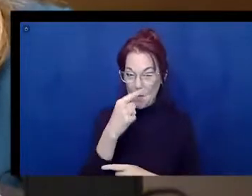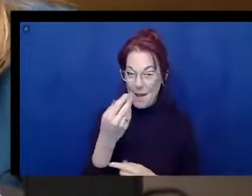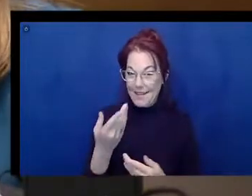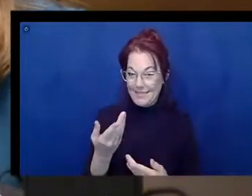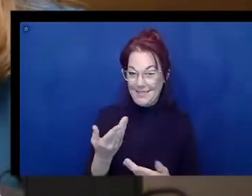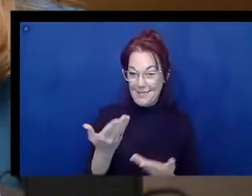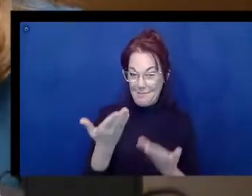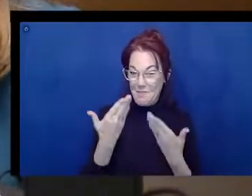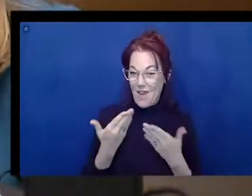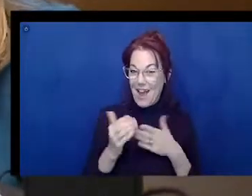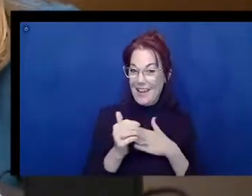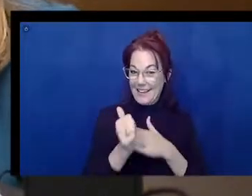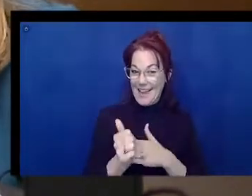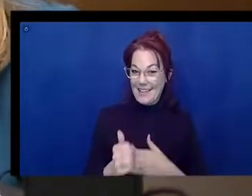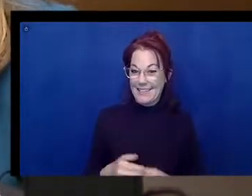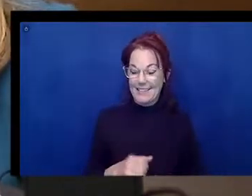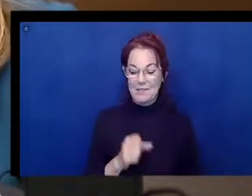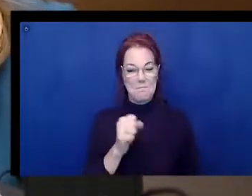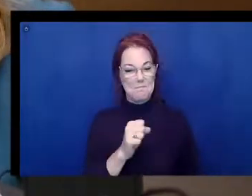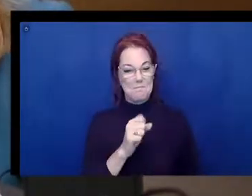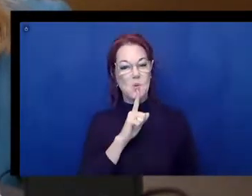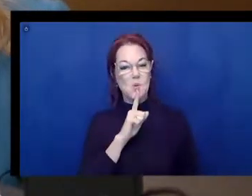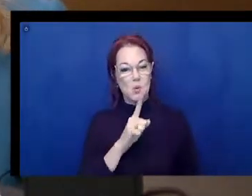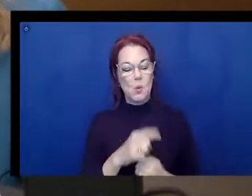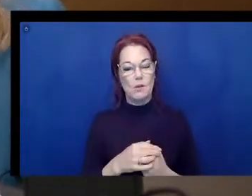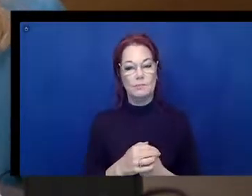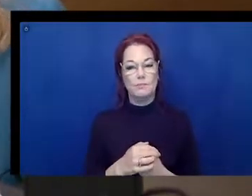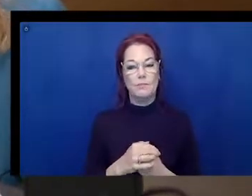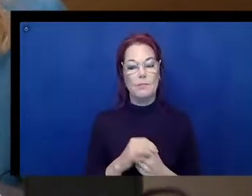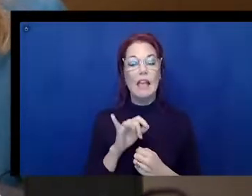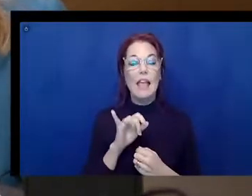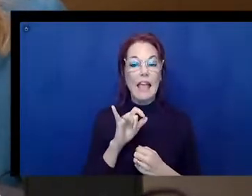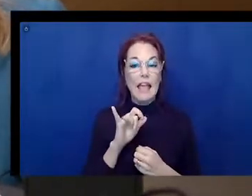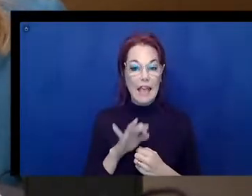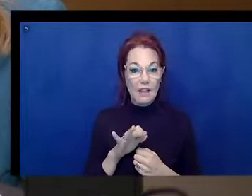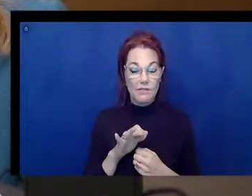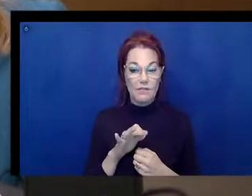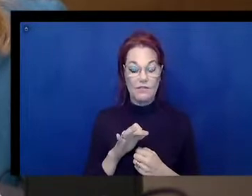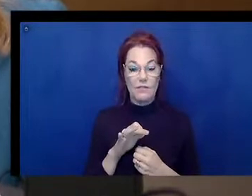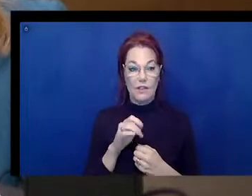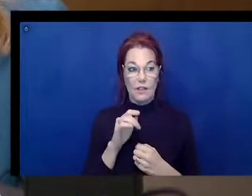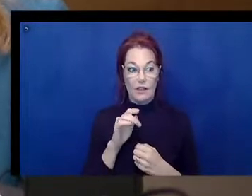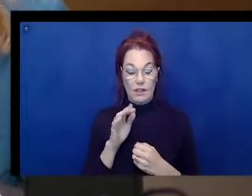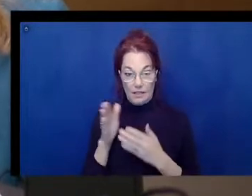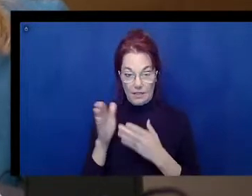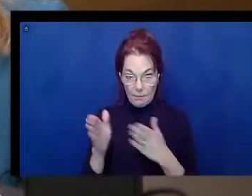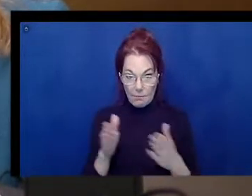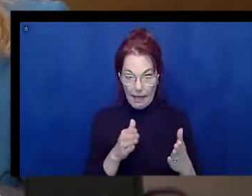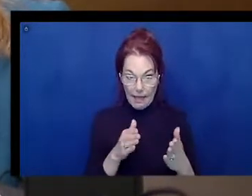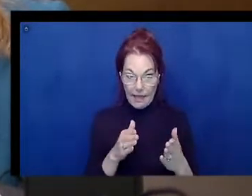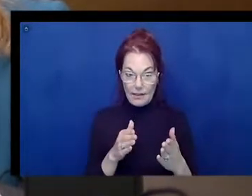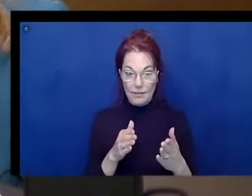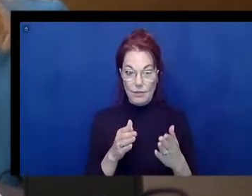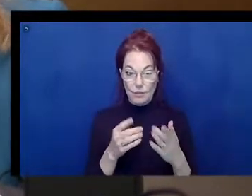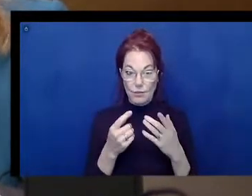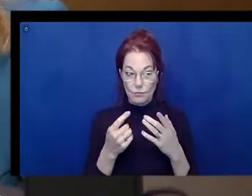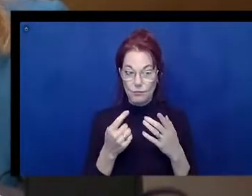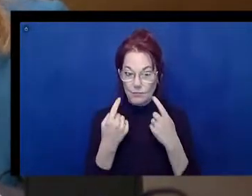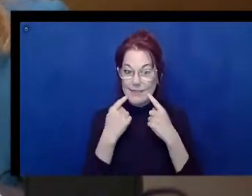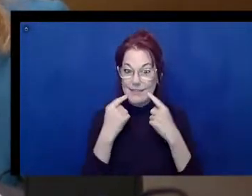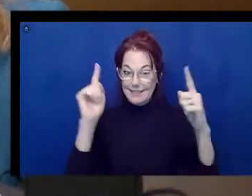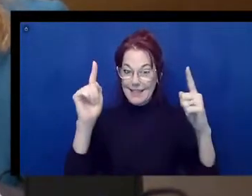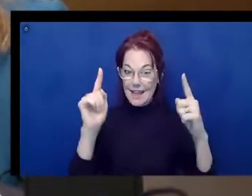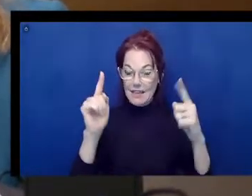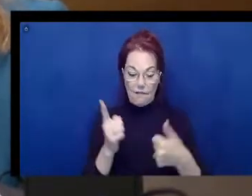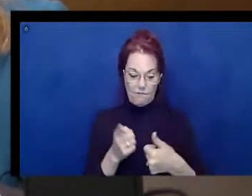Certainly. If an entity is planning to achieve success in accessibility, there are a few things they have to do. One is